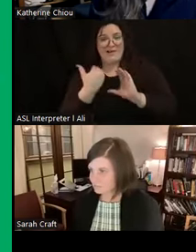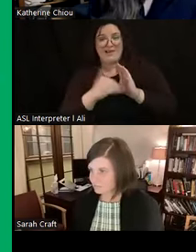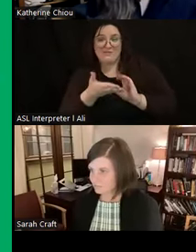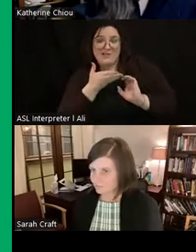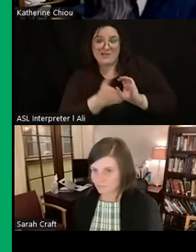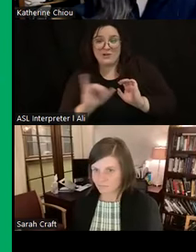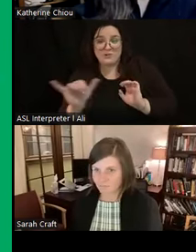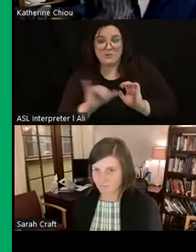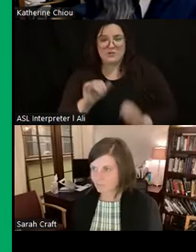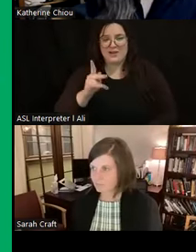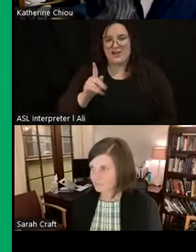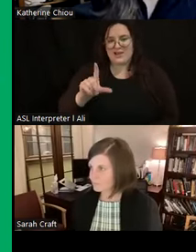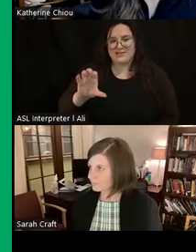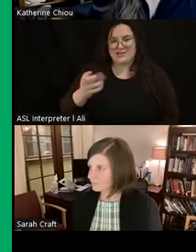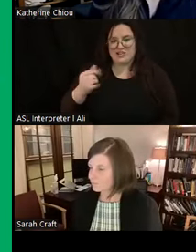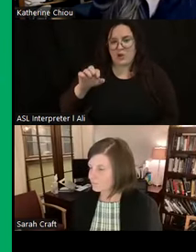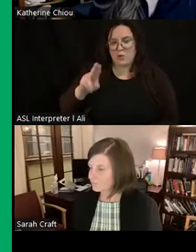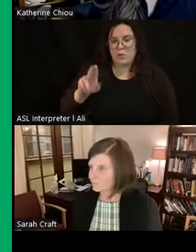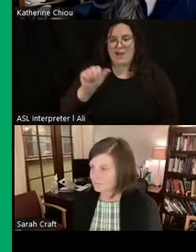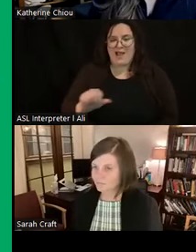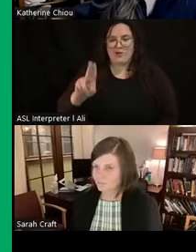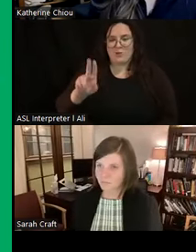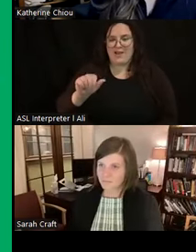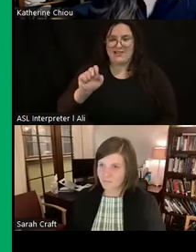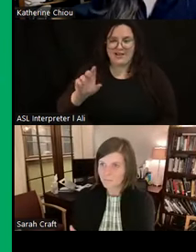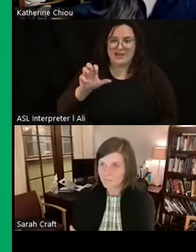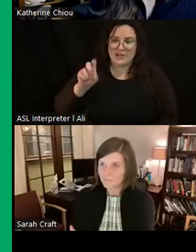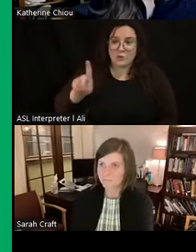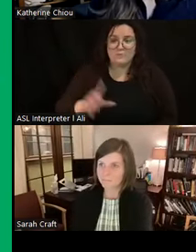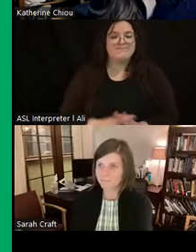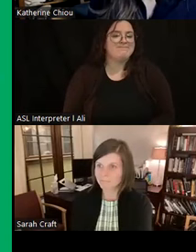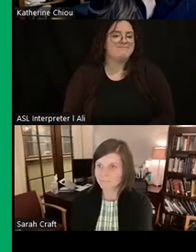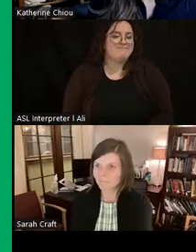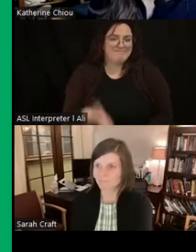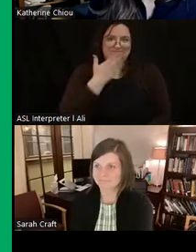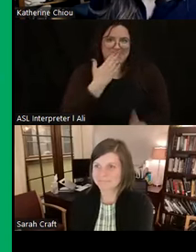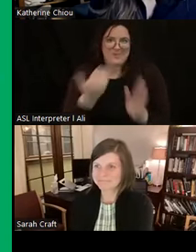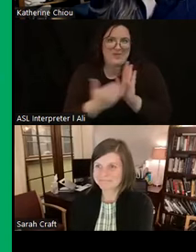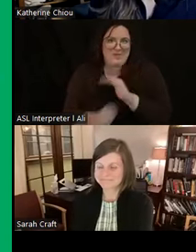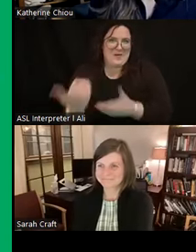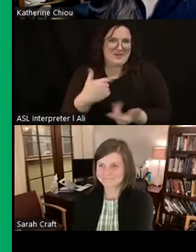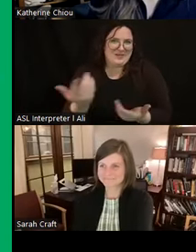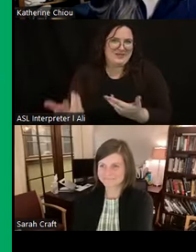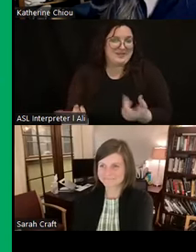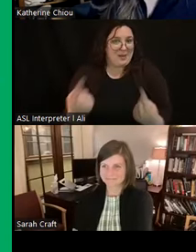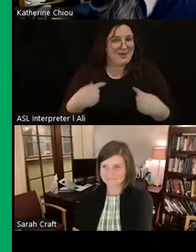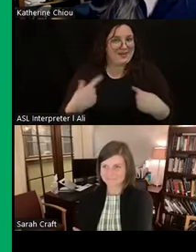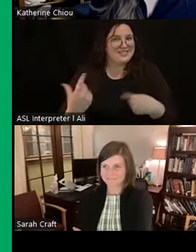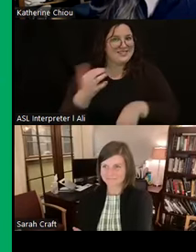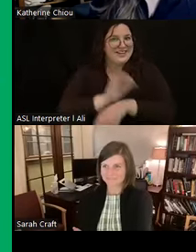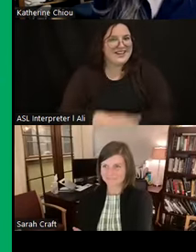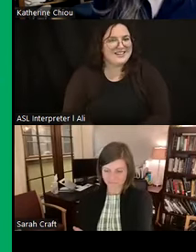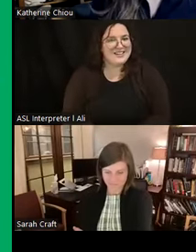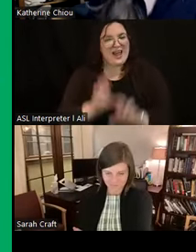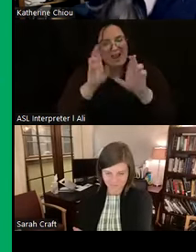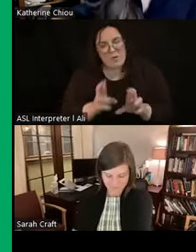slide. That's klchiou at ua.edu. And again, thank you so much for being here tonight. I really appreciate it, and I hope you can